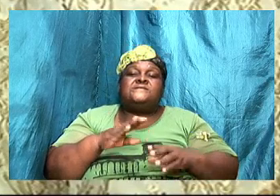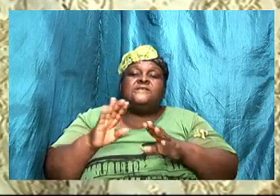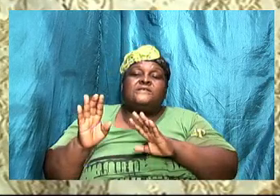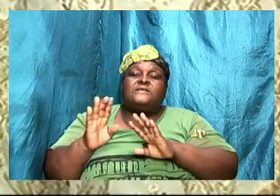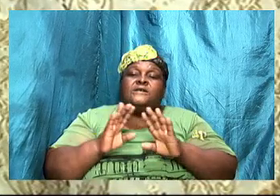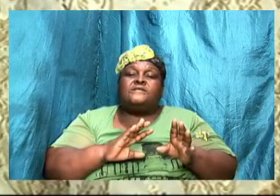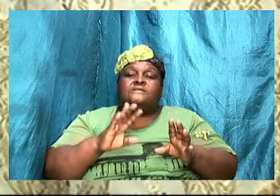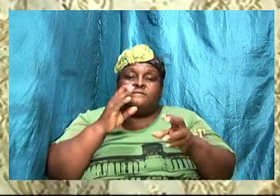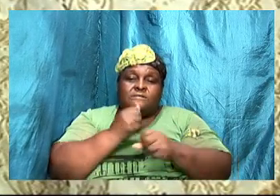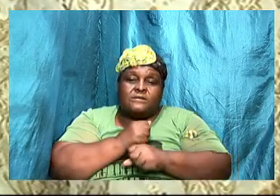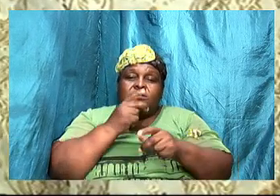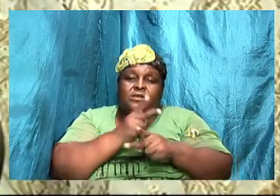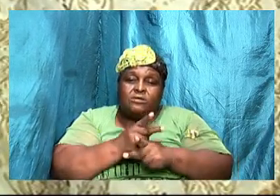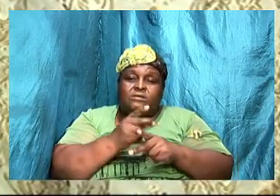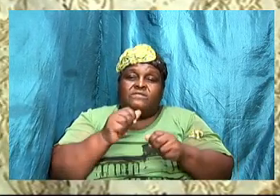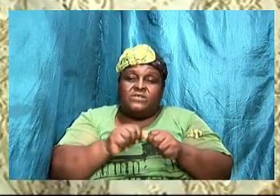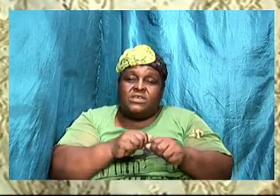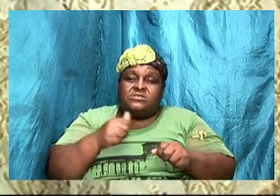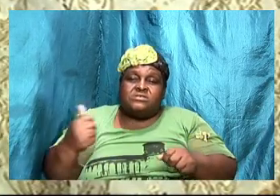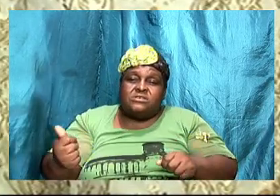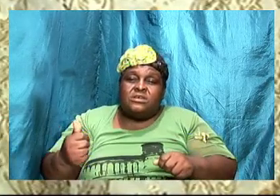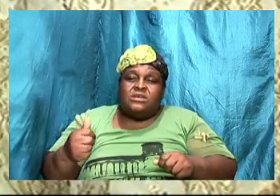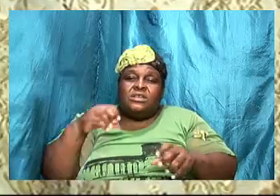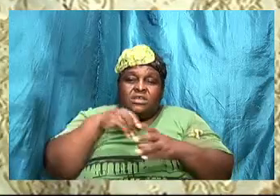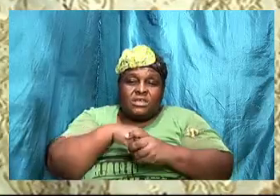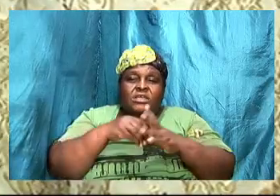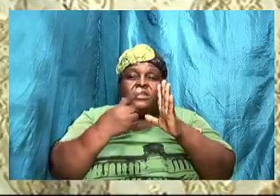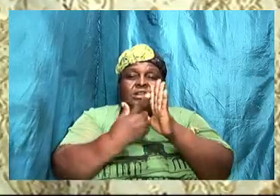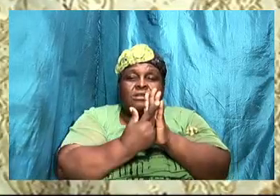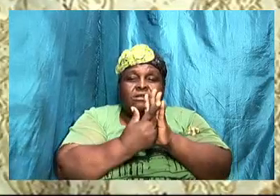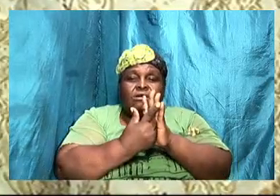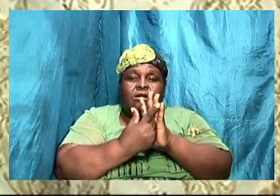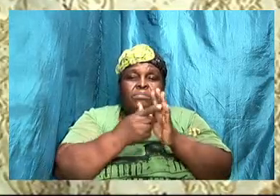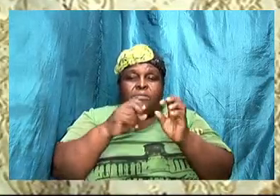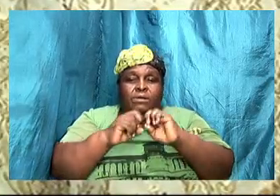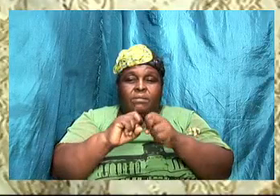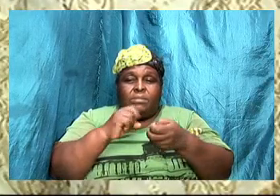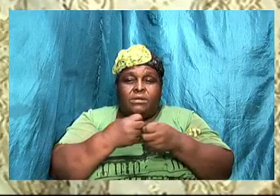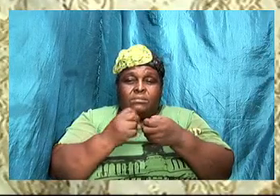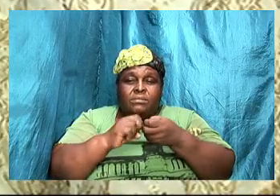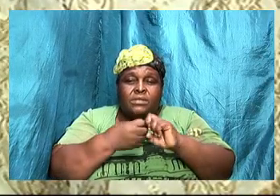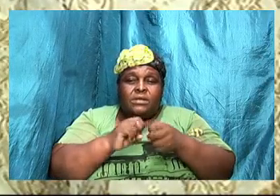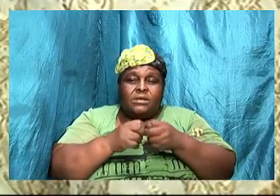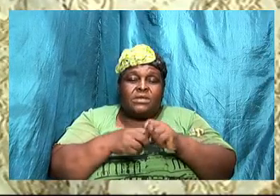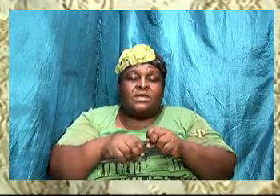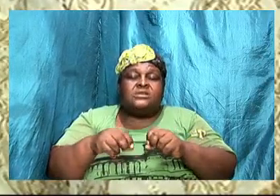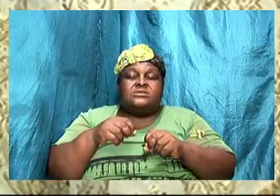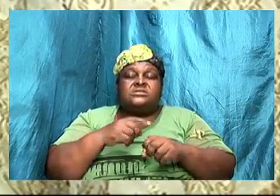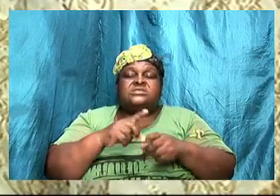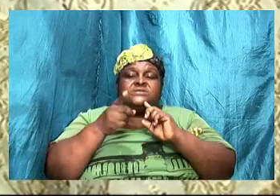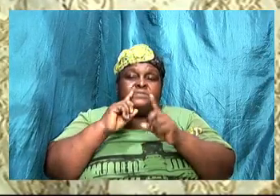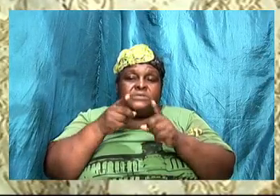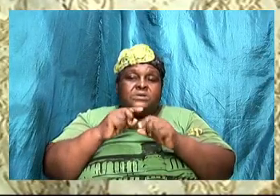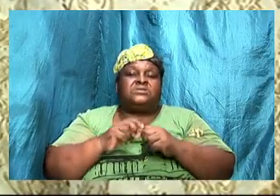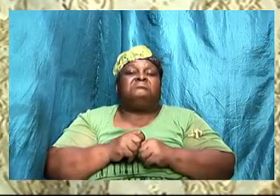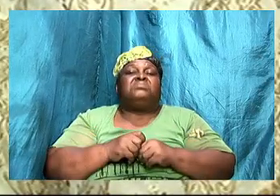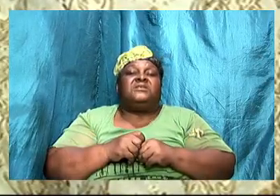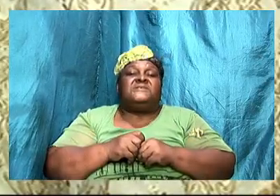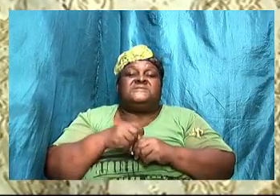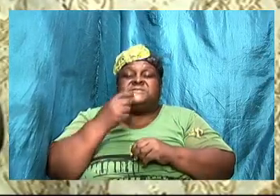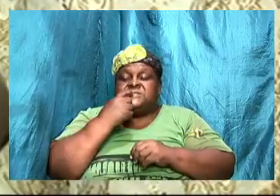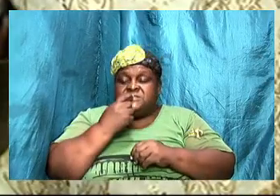and it's an in-law issue we can talk it out if we are serious